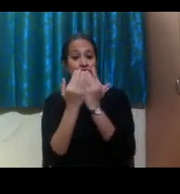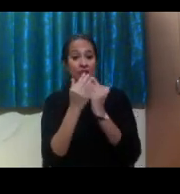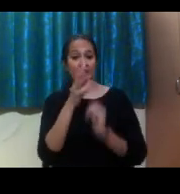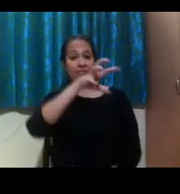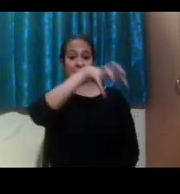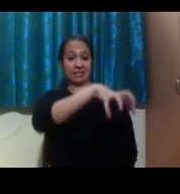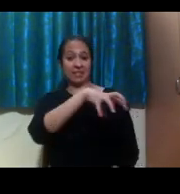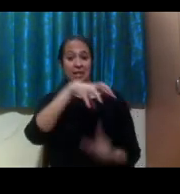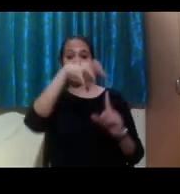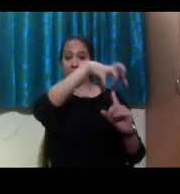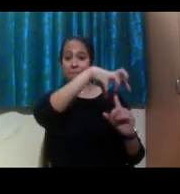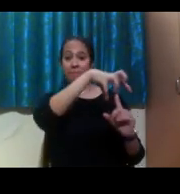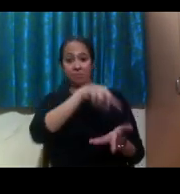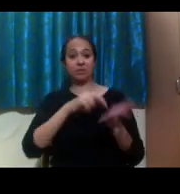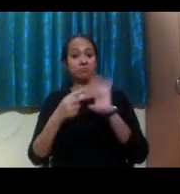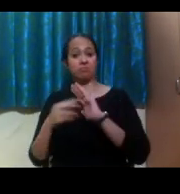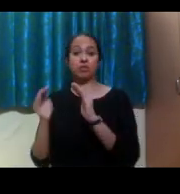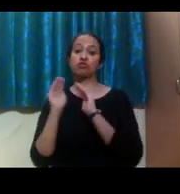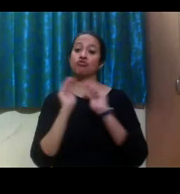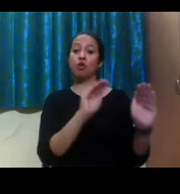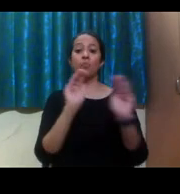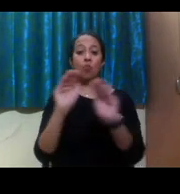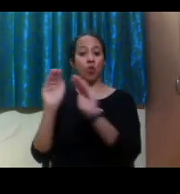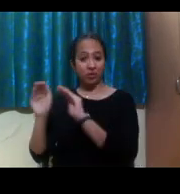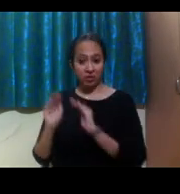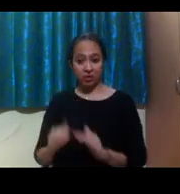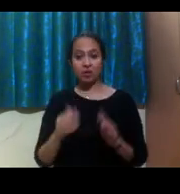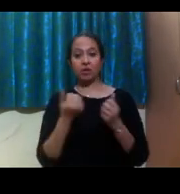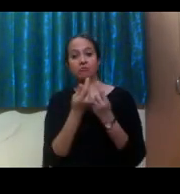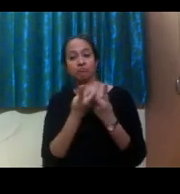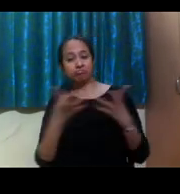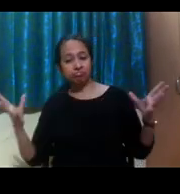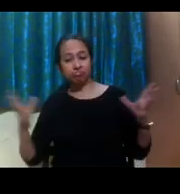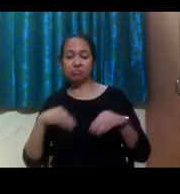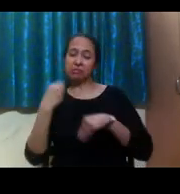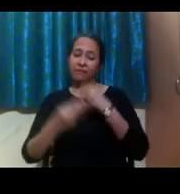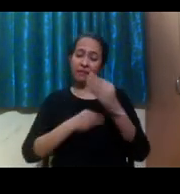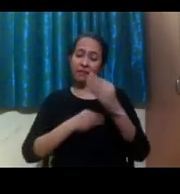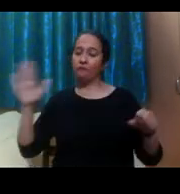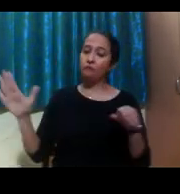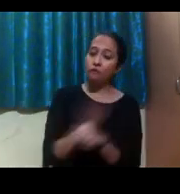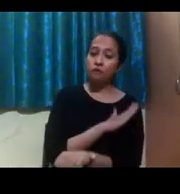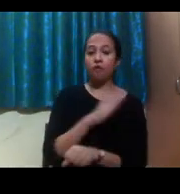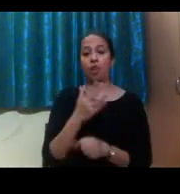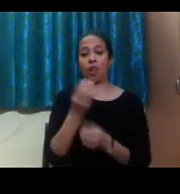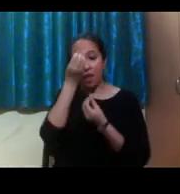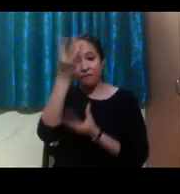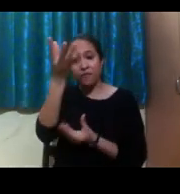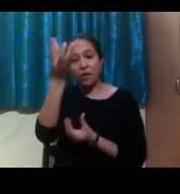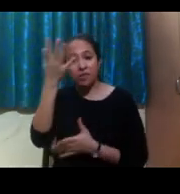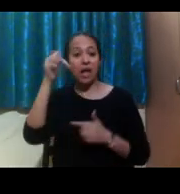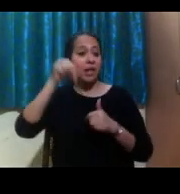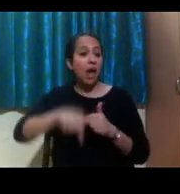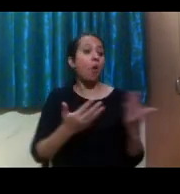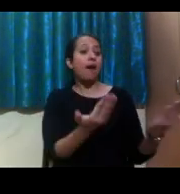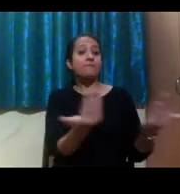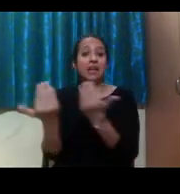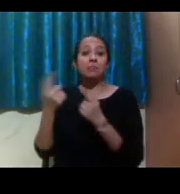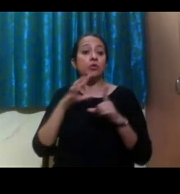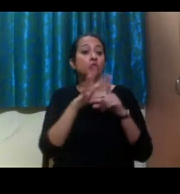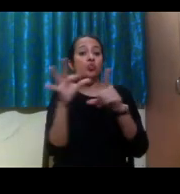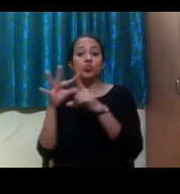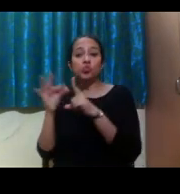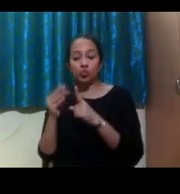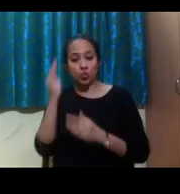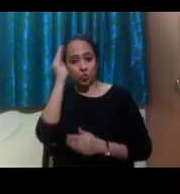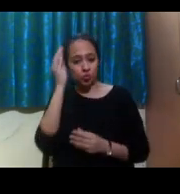supported network, which provides accurate, comprehensive, and current information on studying in the U.S. We have